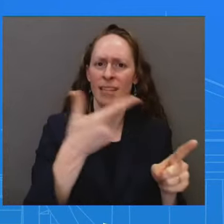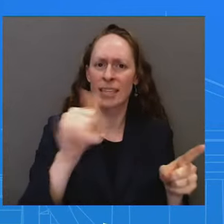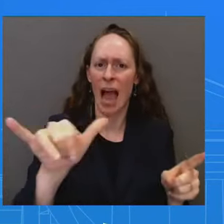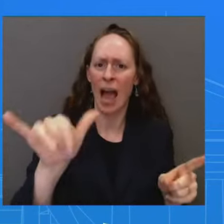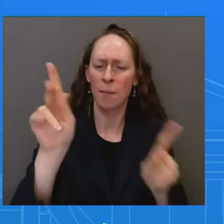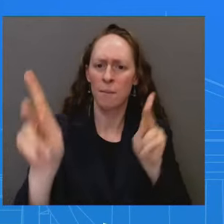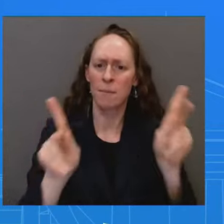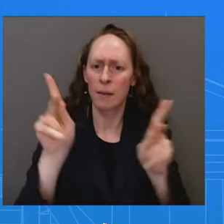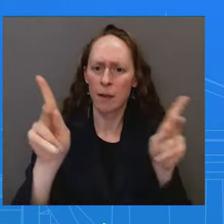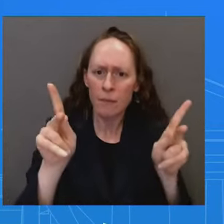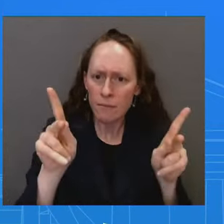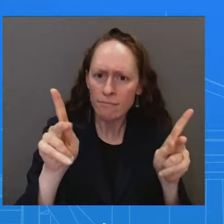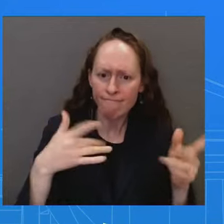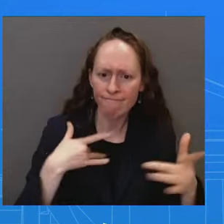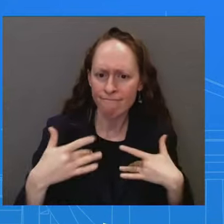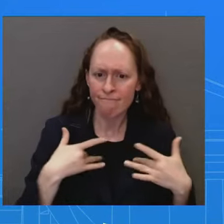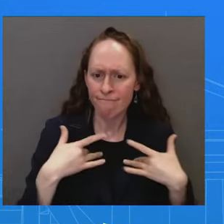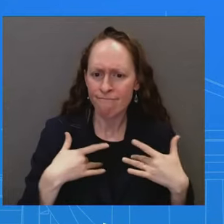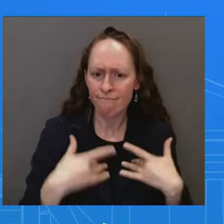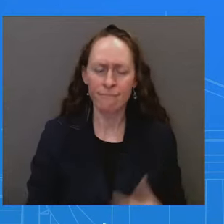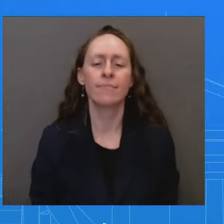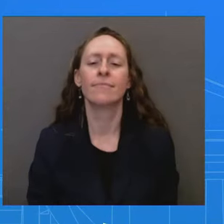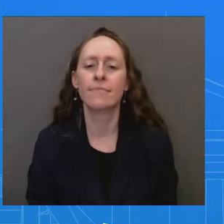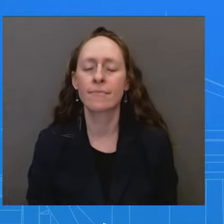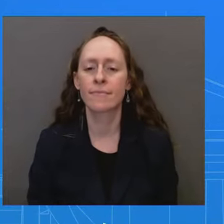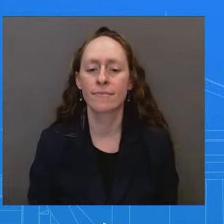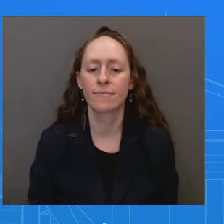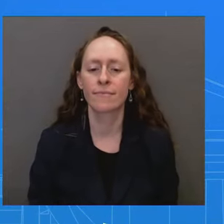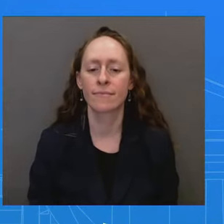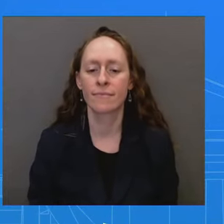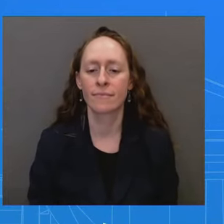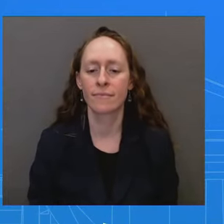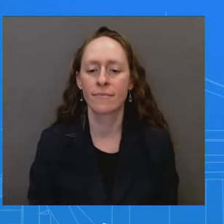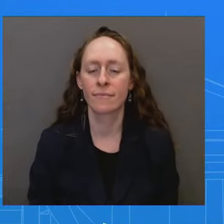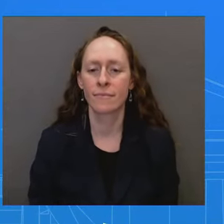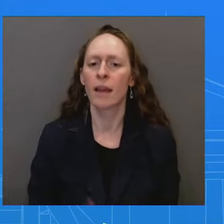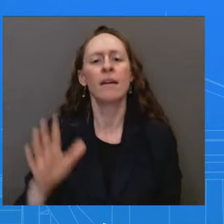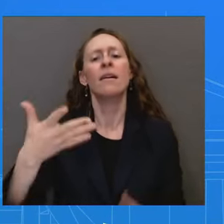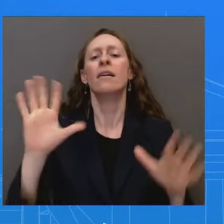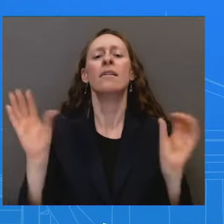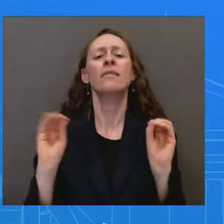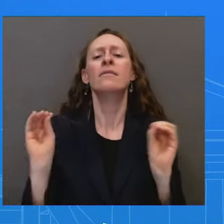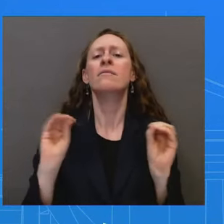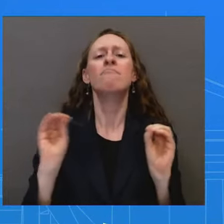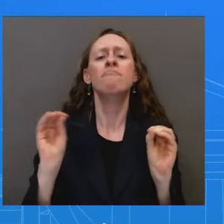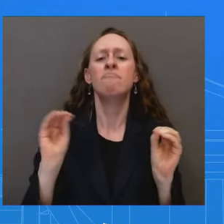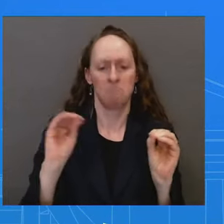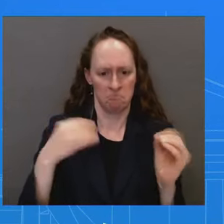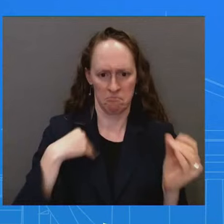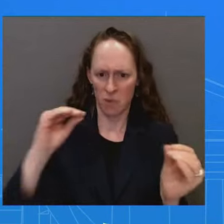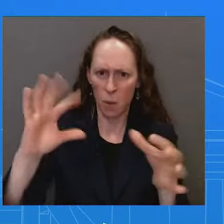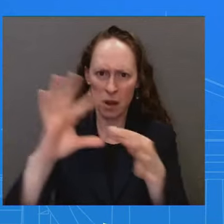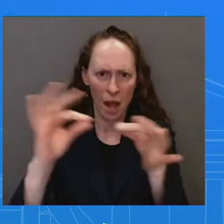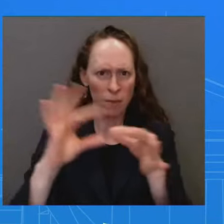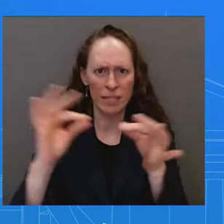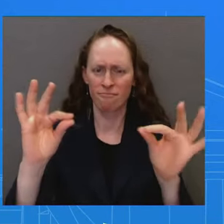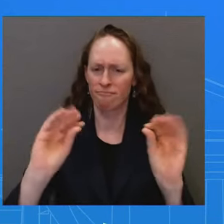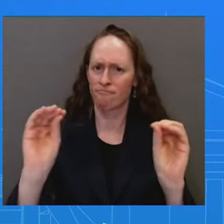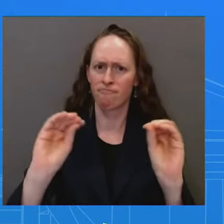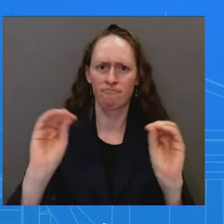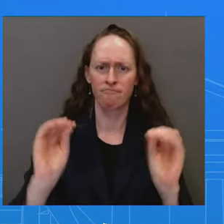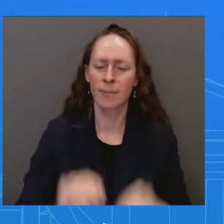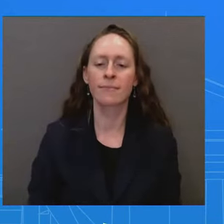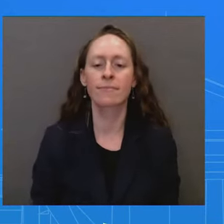don't have any decisions to speak to today, but obviously that, that is a, uh, that's just, that, that, clearly would be a